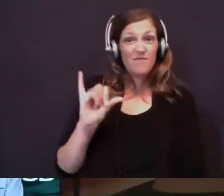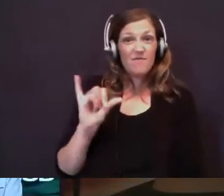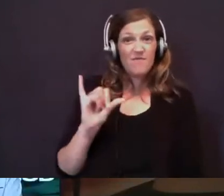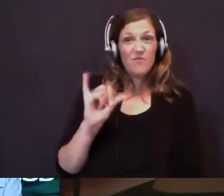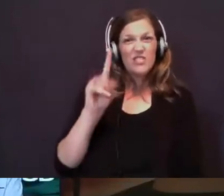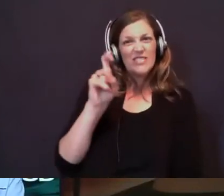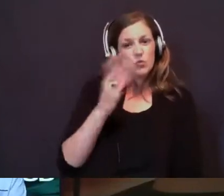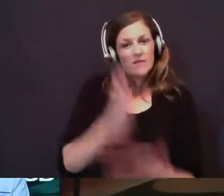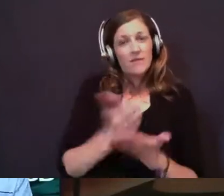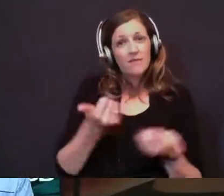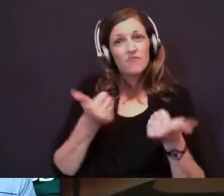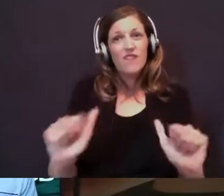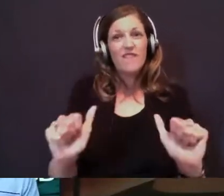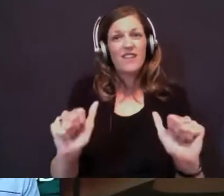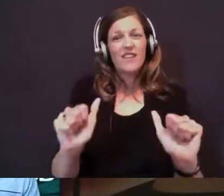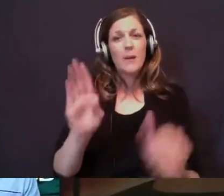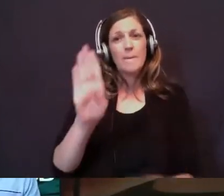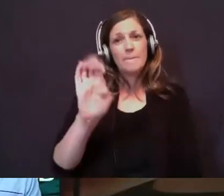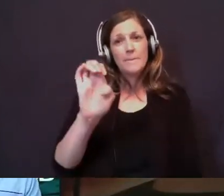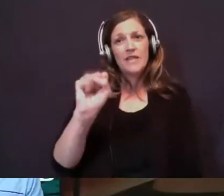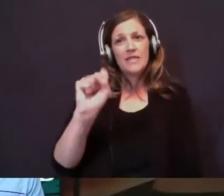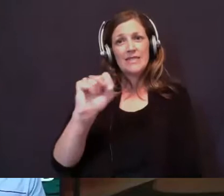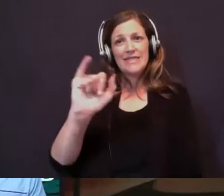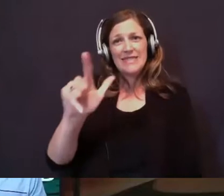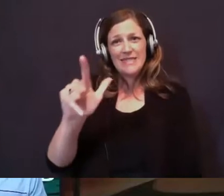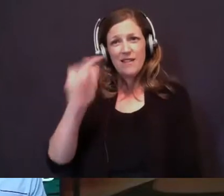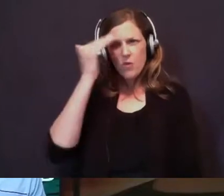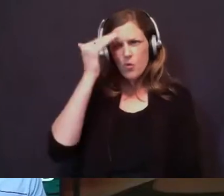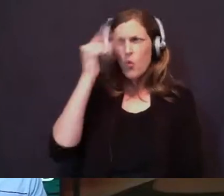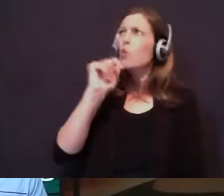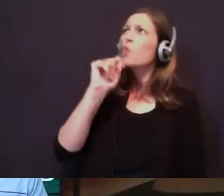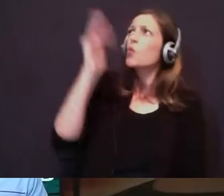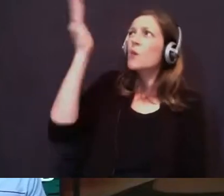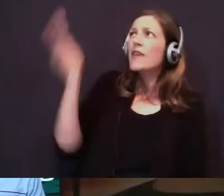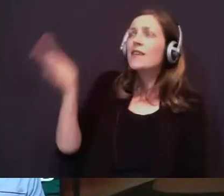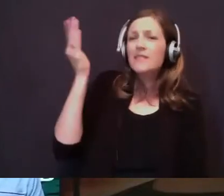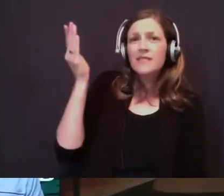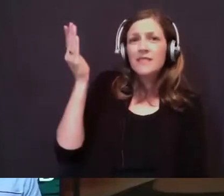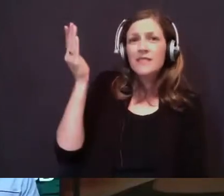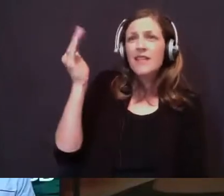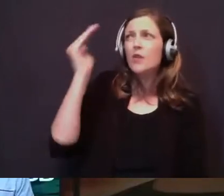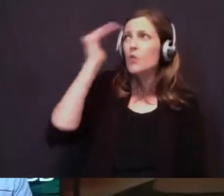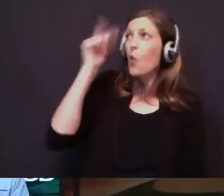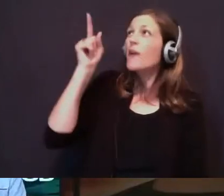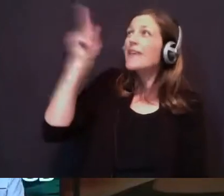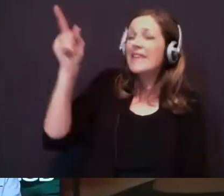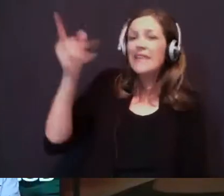striving, be still, and know who he is. Know that he is God.